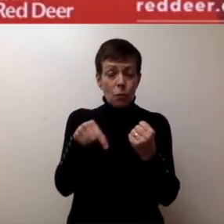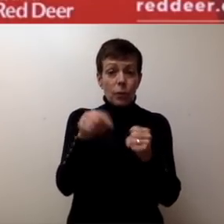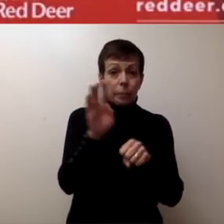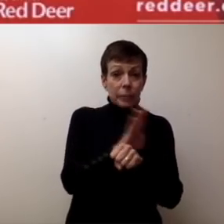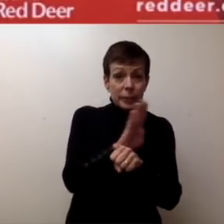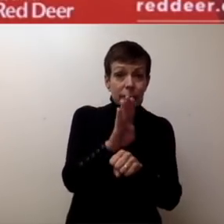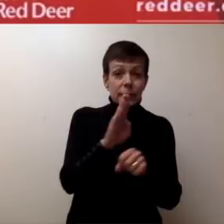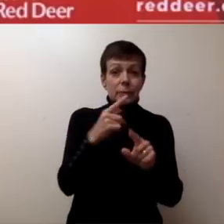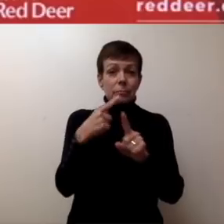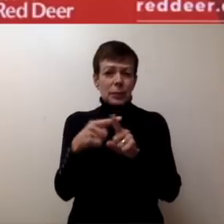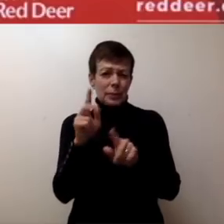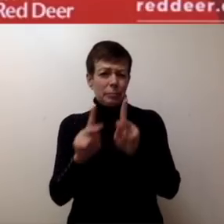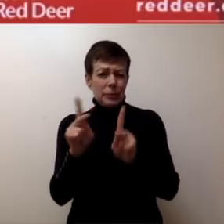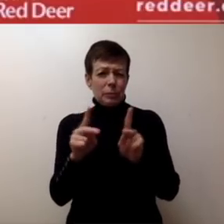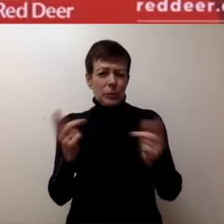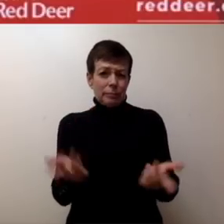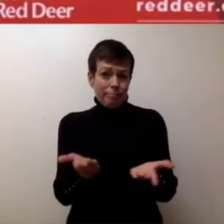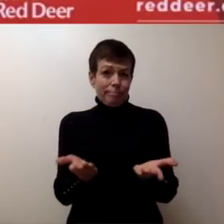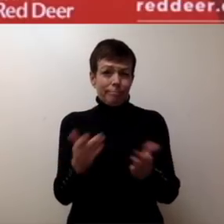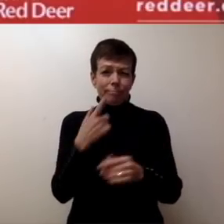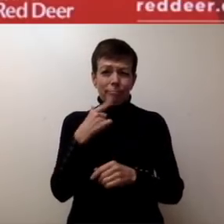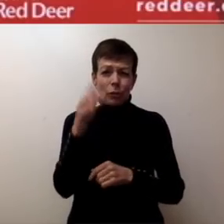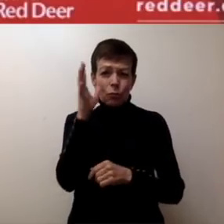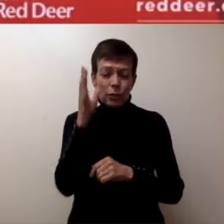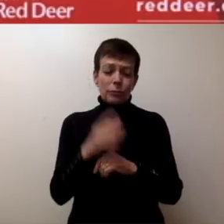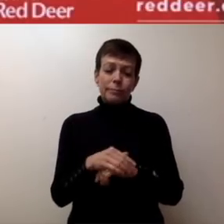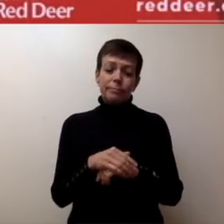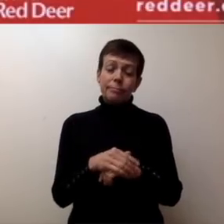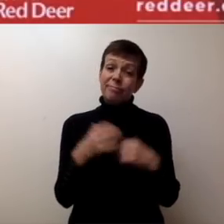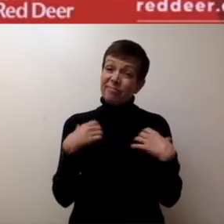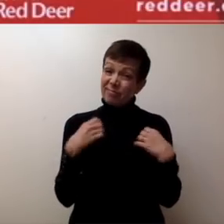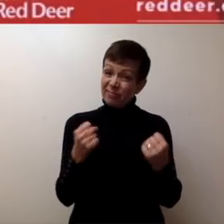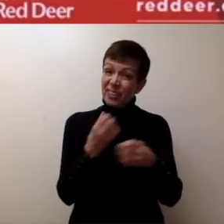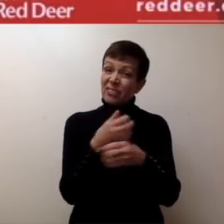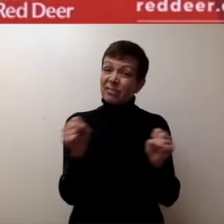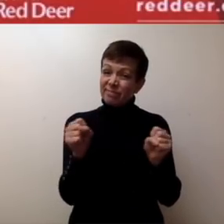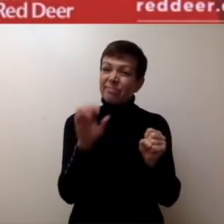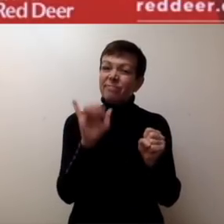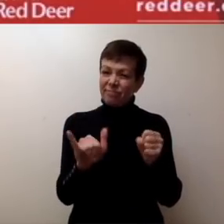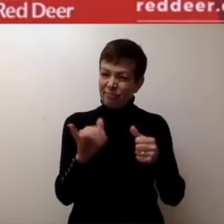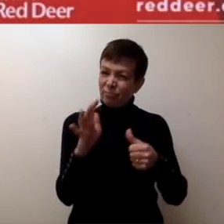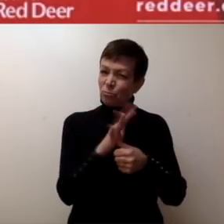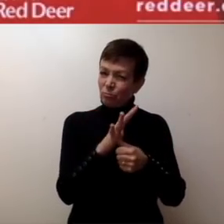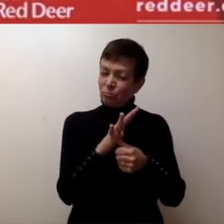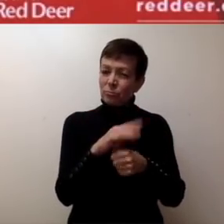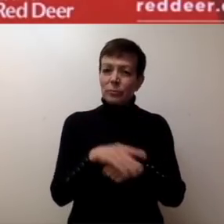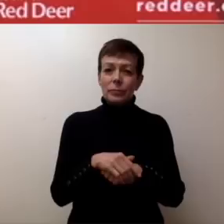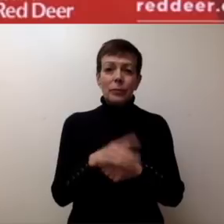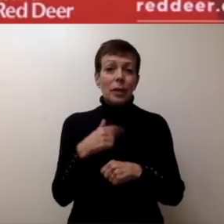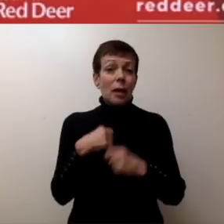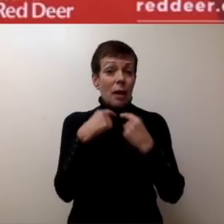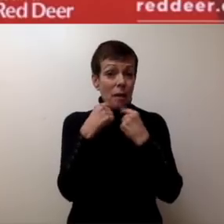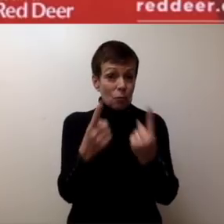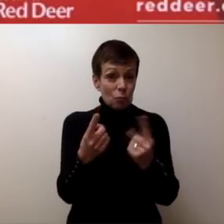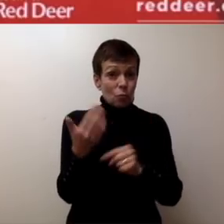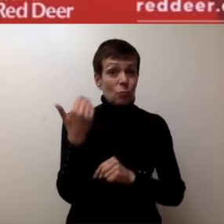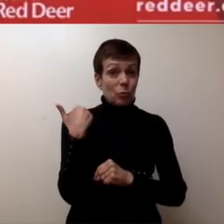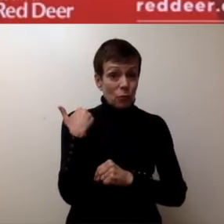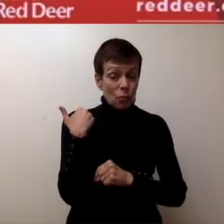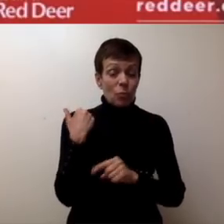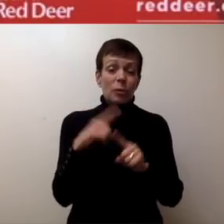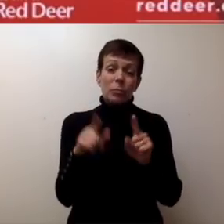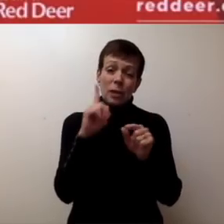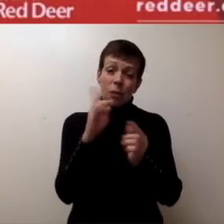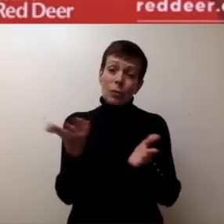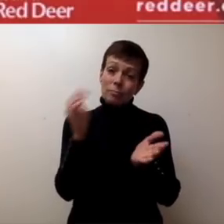as a whole. The health and safety of our citizens is our priority. And I've said it before, but I will continue to say